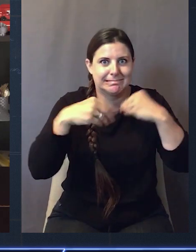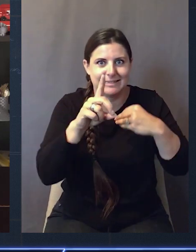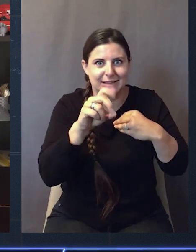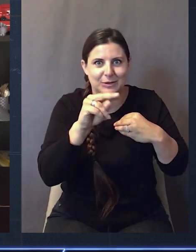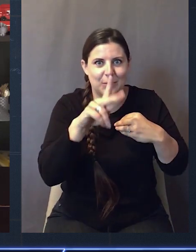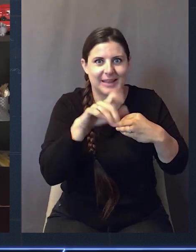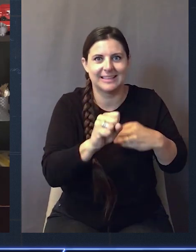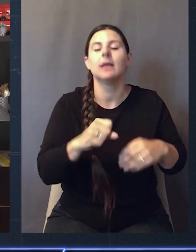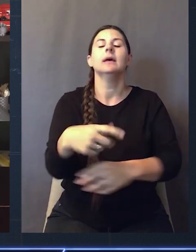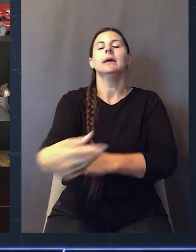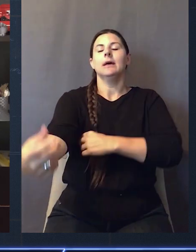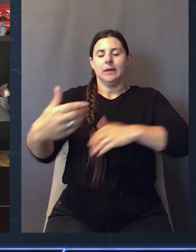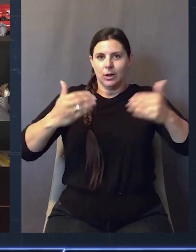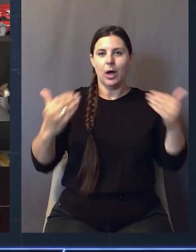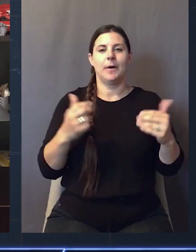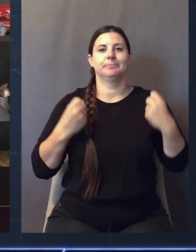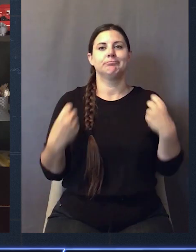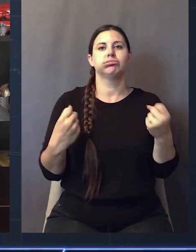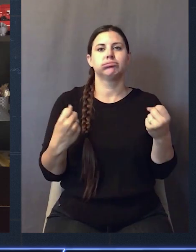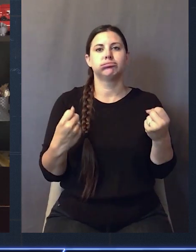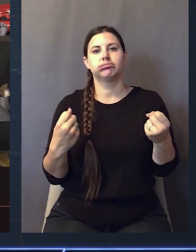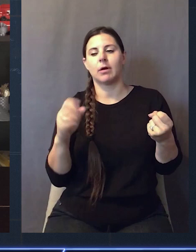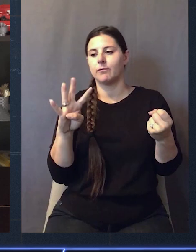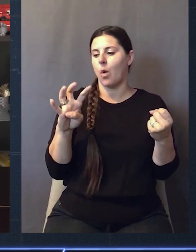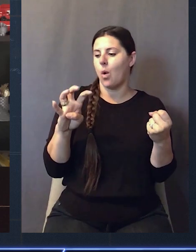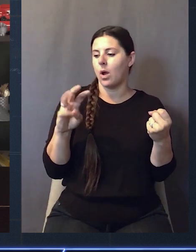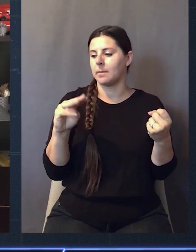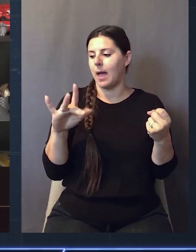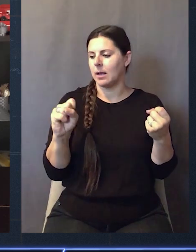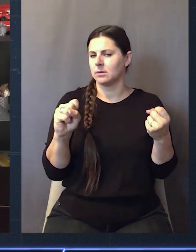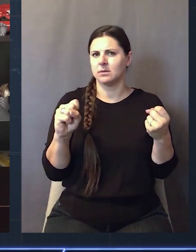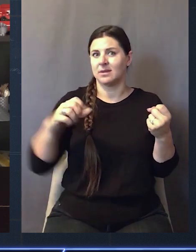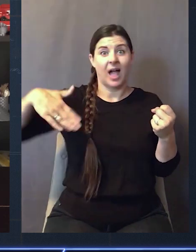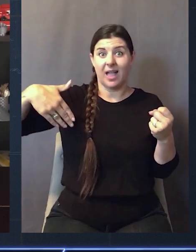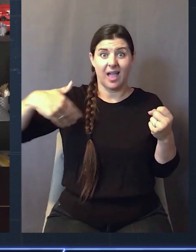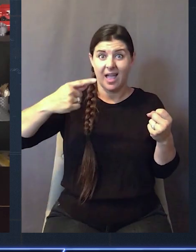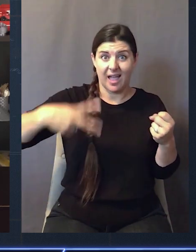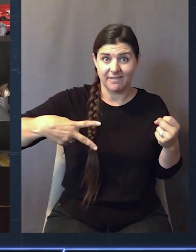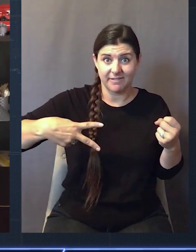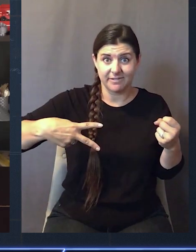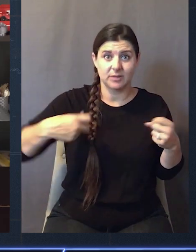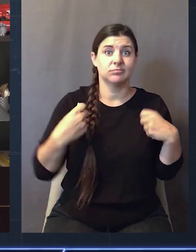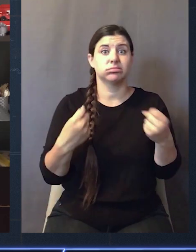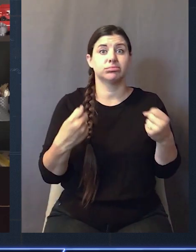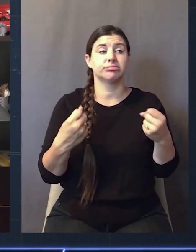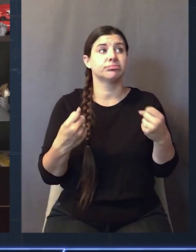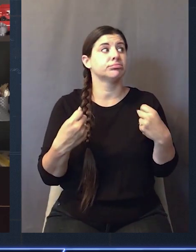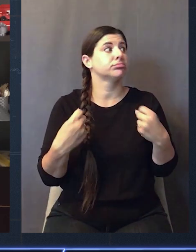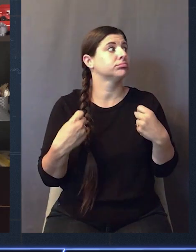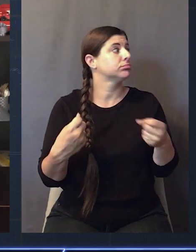box of donuts that day. Set out on the road. 400 miles in, I'm barely past the halfway point.